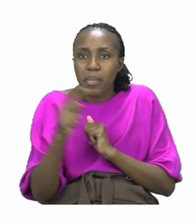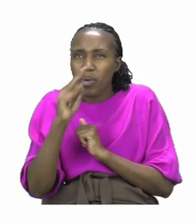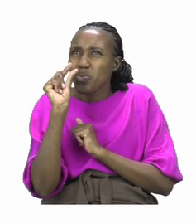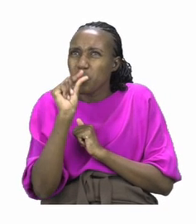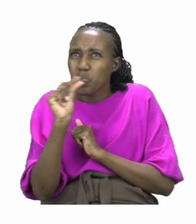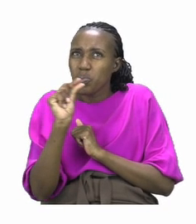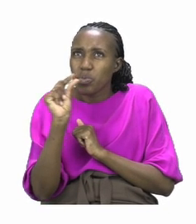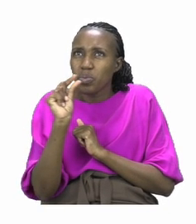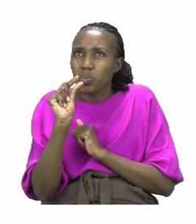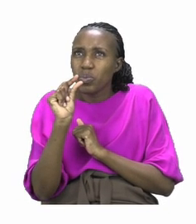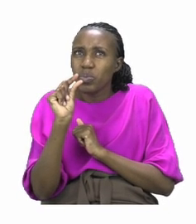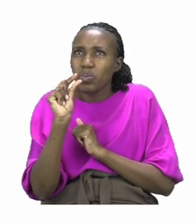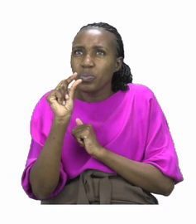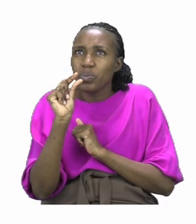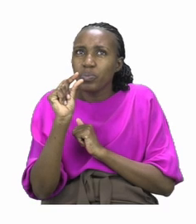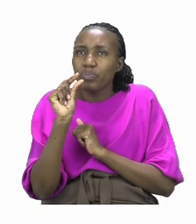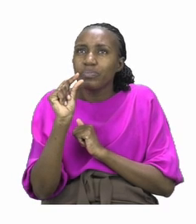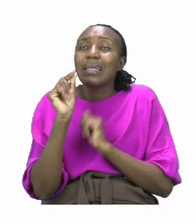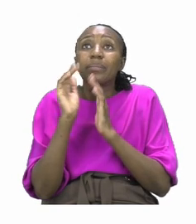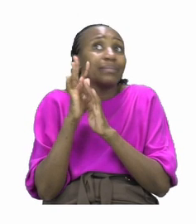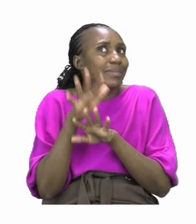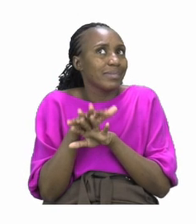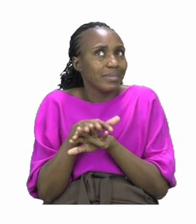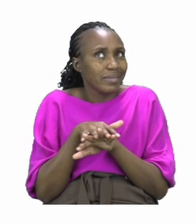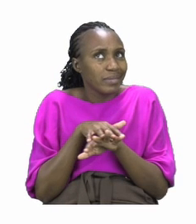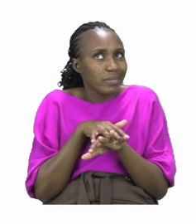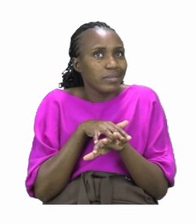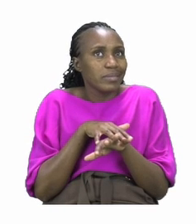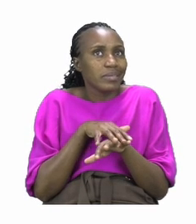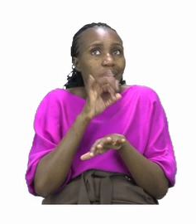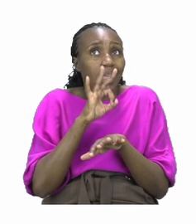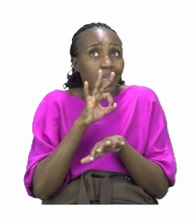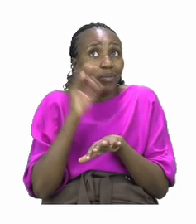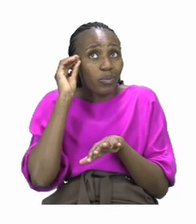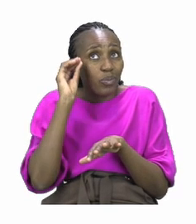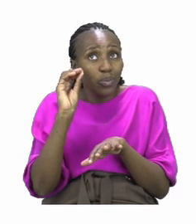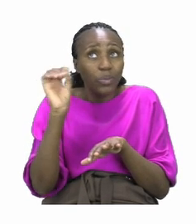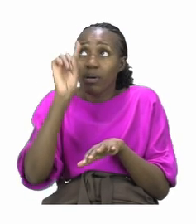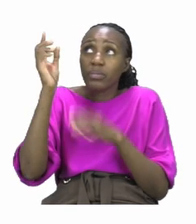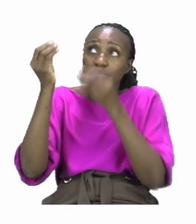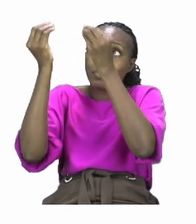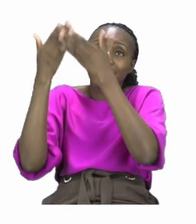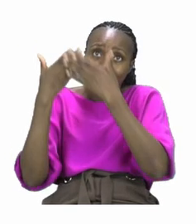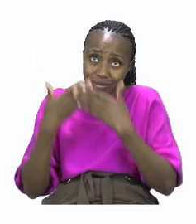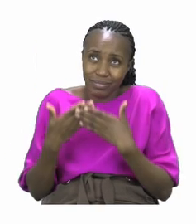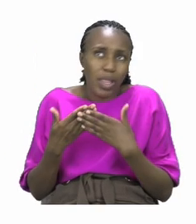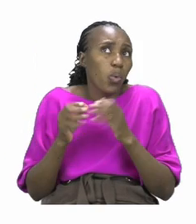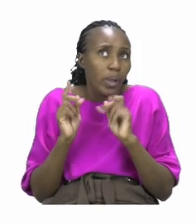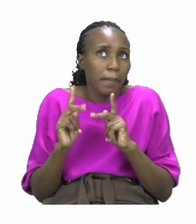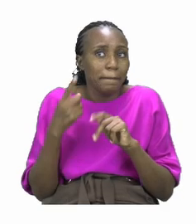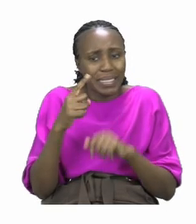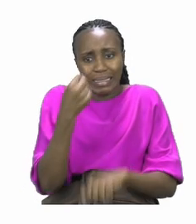only. Take your time and if you need to ask for advice from an adult that's ok too.